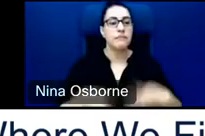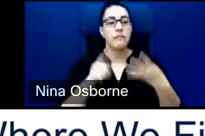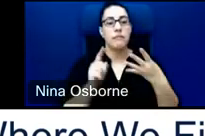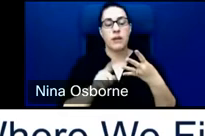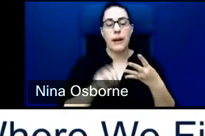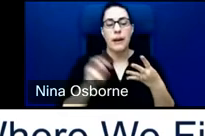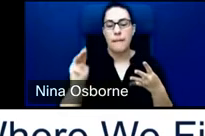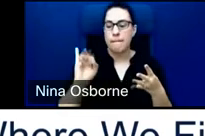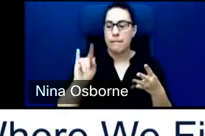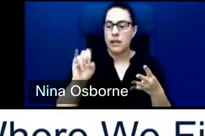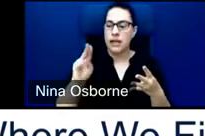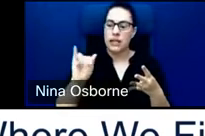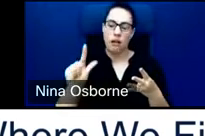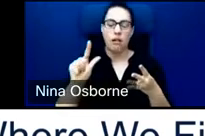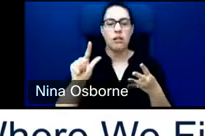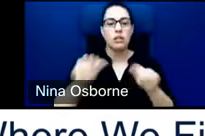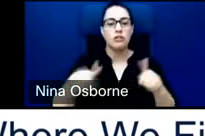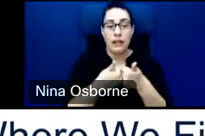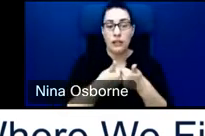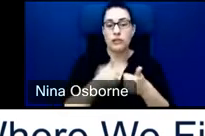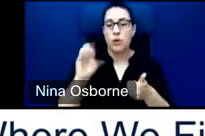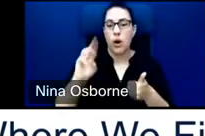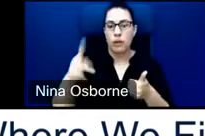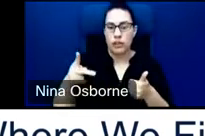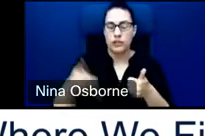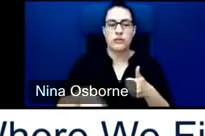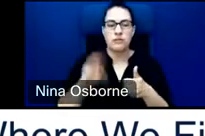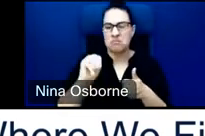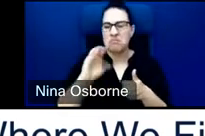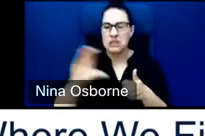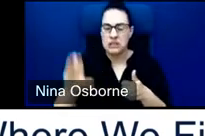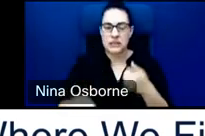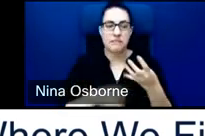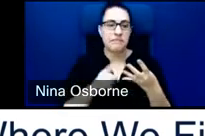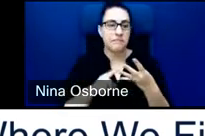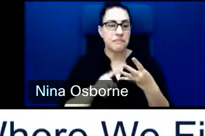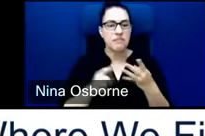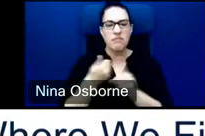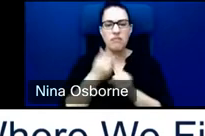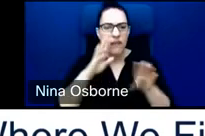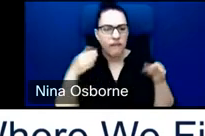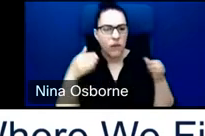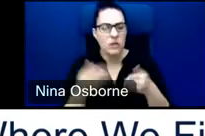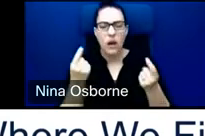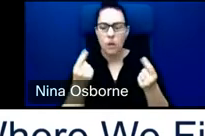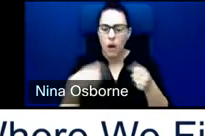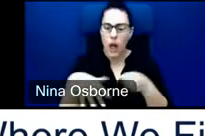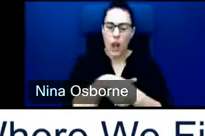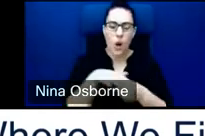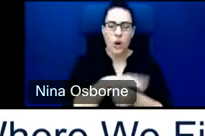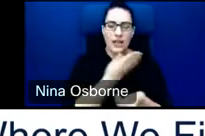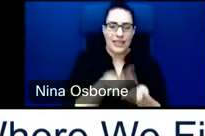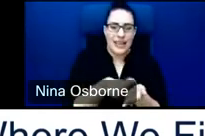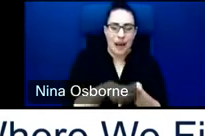So, that organization is really focused on strengthening local economic environments and really